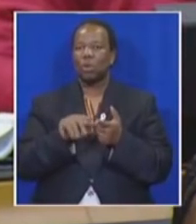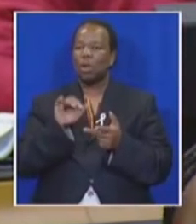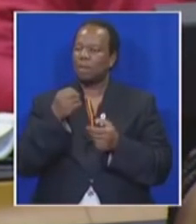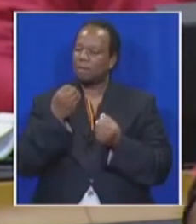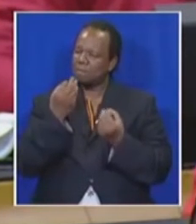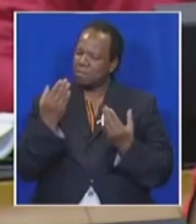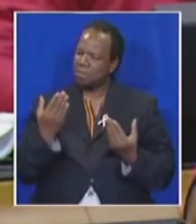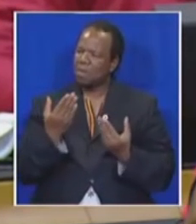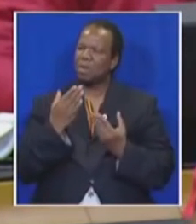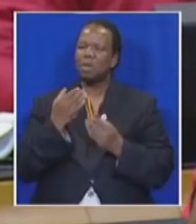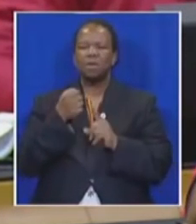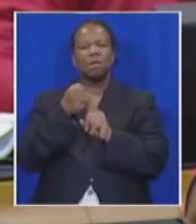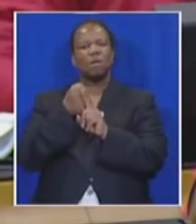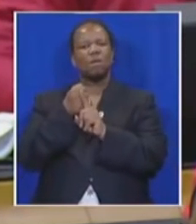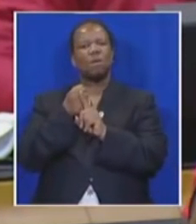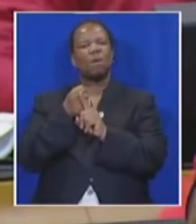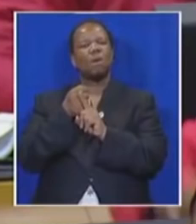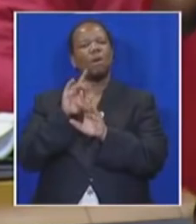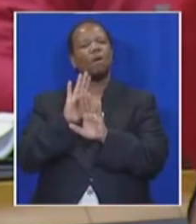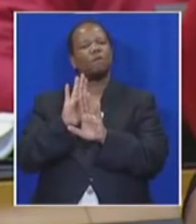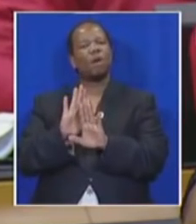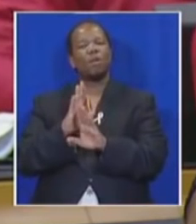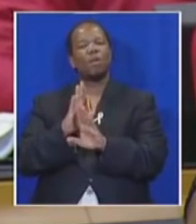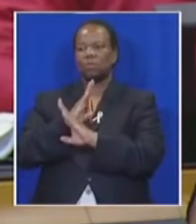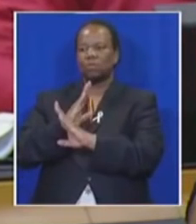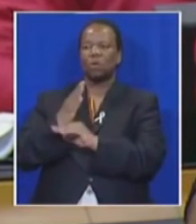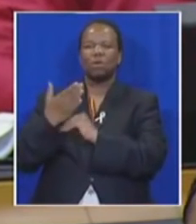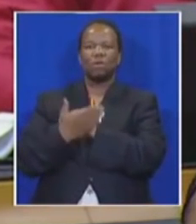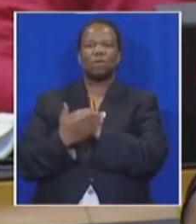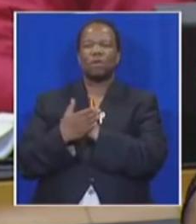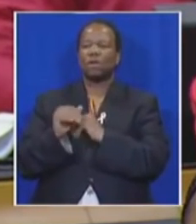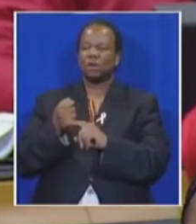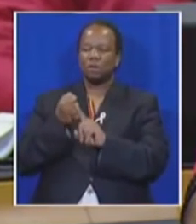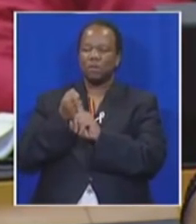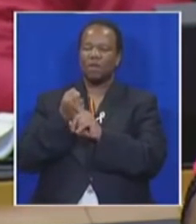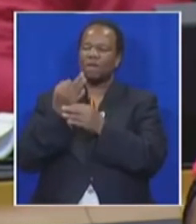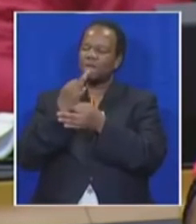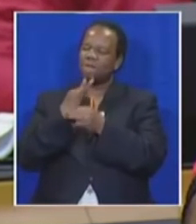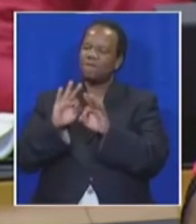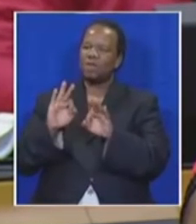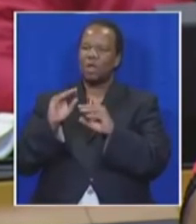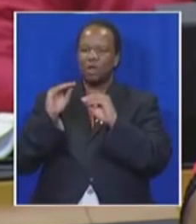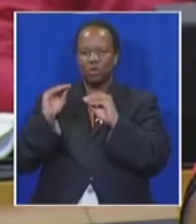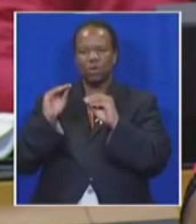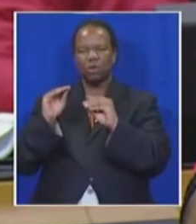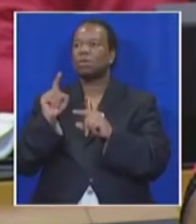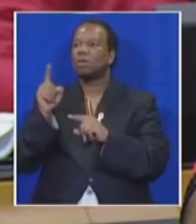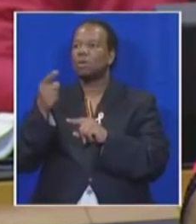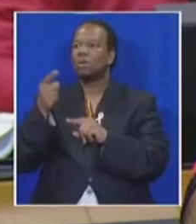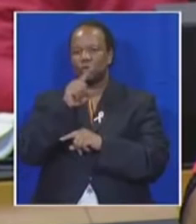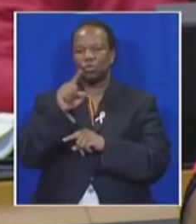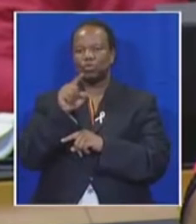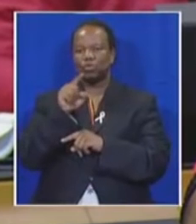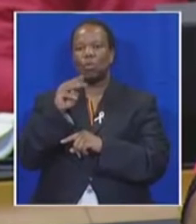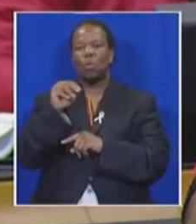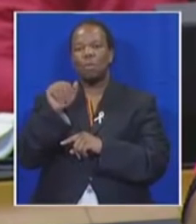fighters to the streets to defend our state, demand fee-free quality education, and to call for Mr. Zuma and Sean Abrams to step